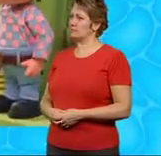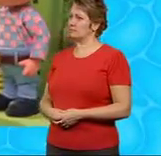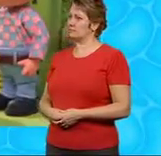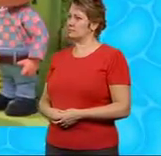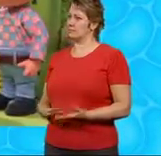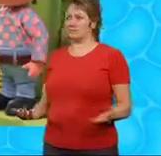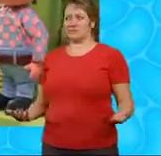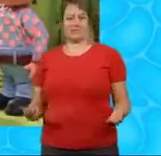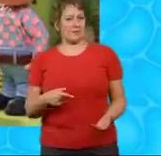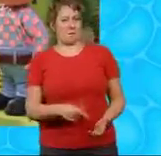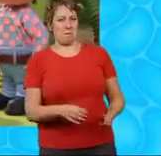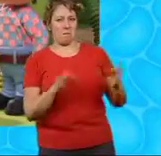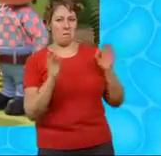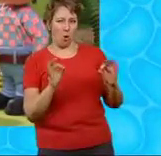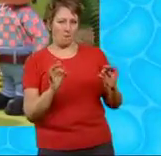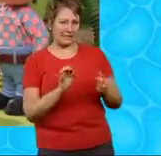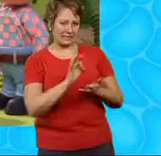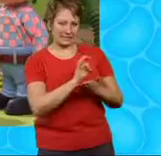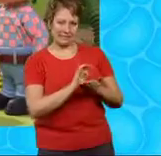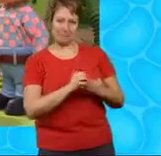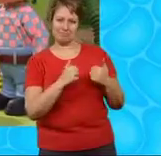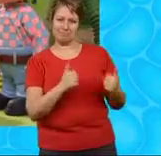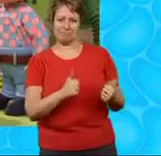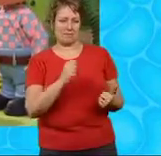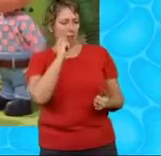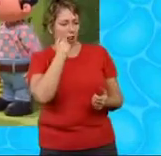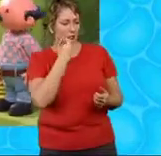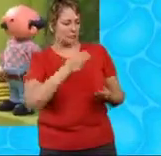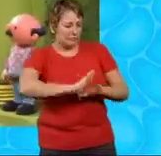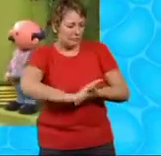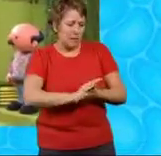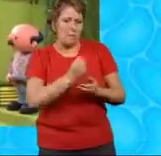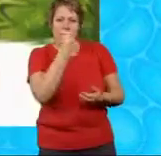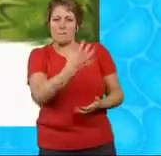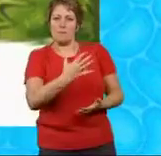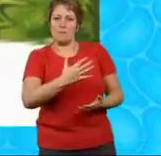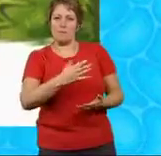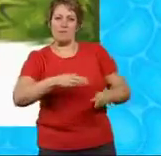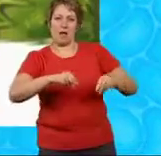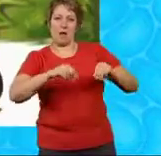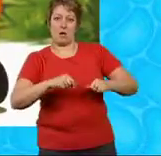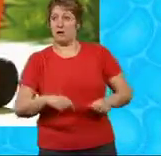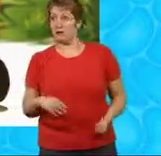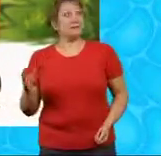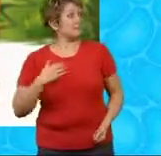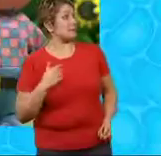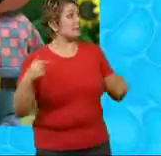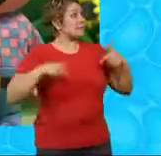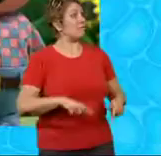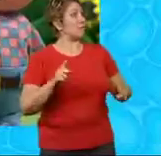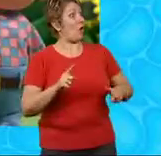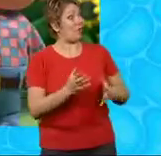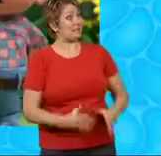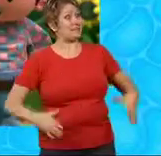Wow, perfect seeds, Farmer Pickles They'll make wonderful flour Hi, Farmer Pickles We've come for the sacks of seed